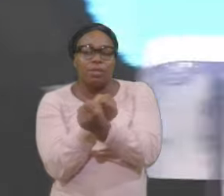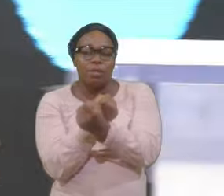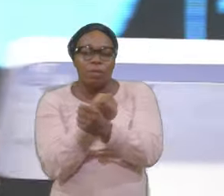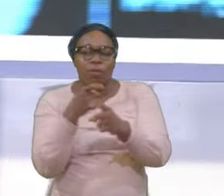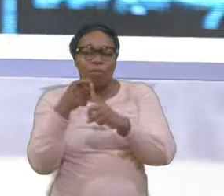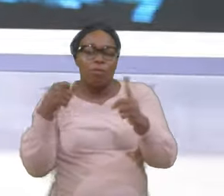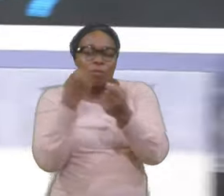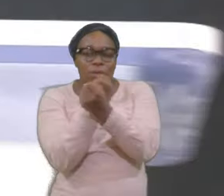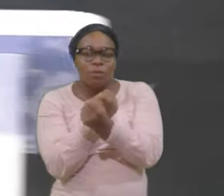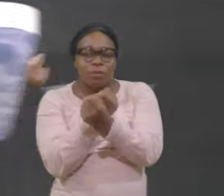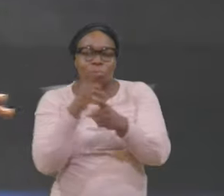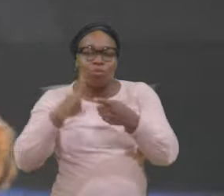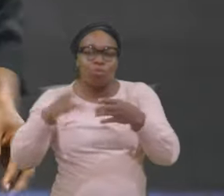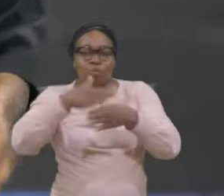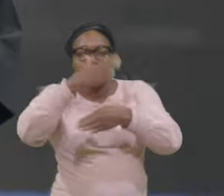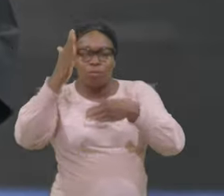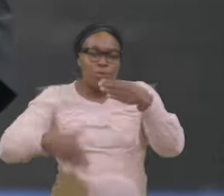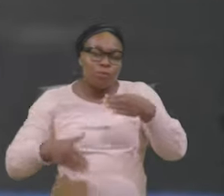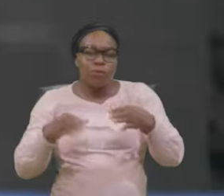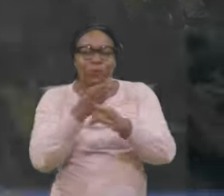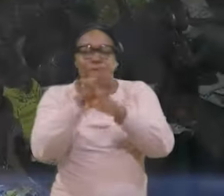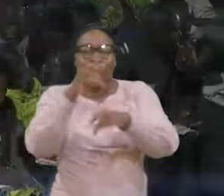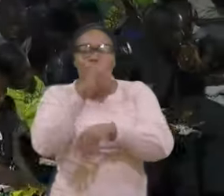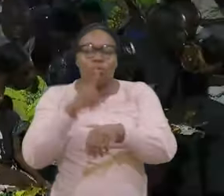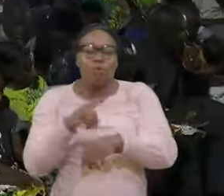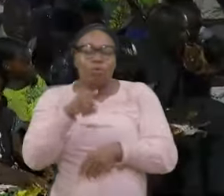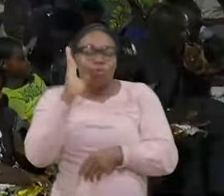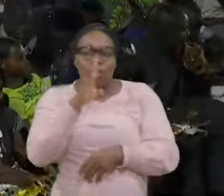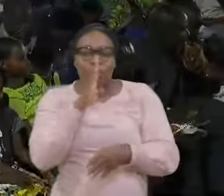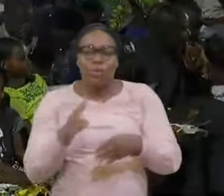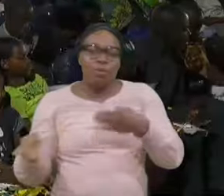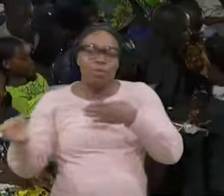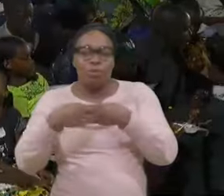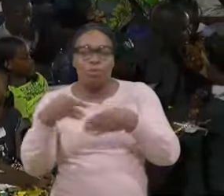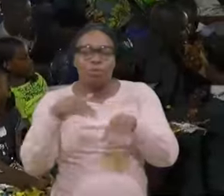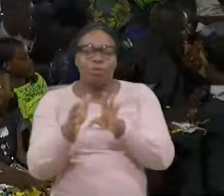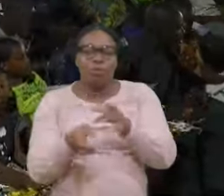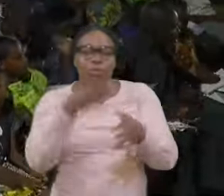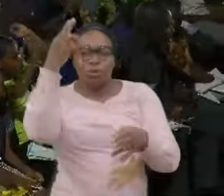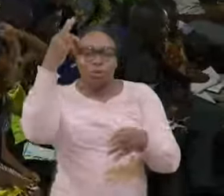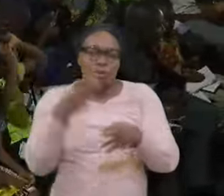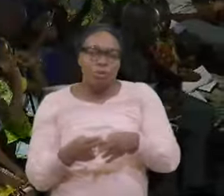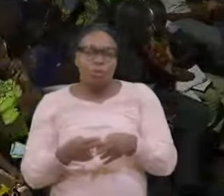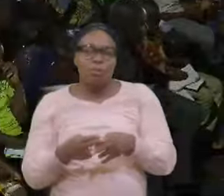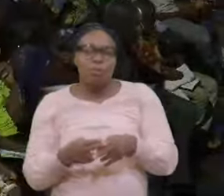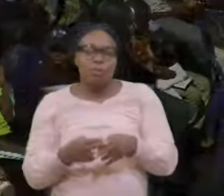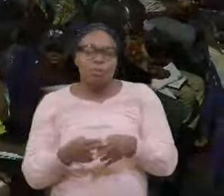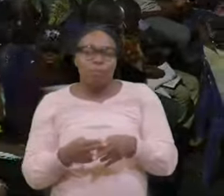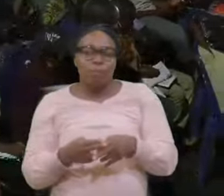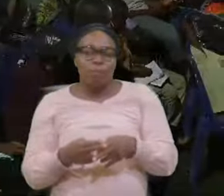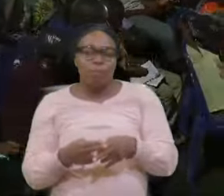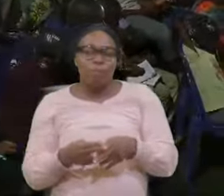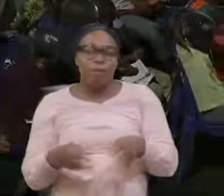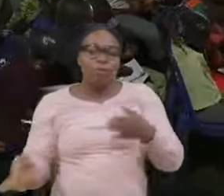You will Be restored What's the question I'm talking about There Restoration Upon your